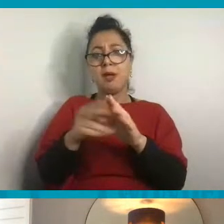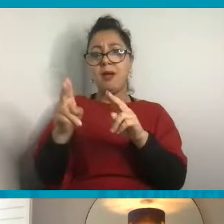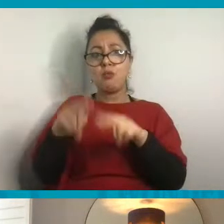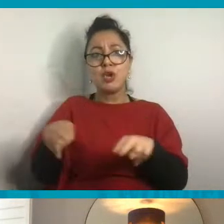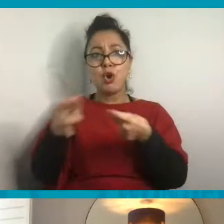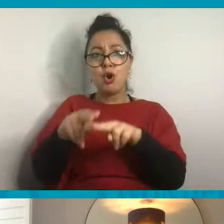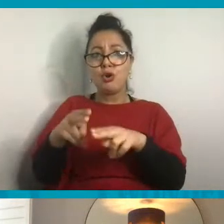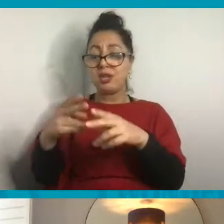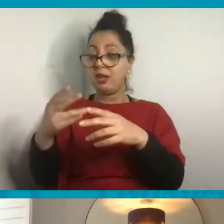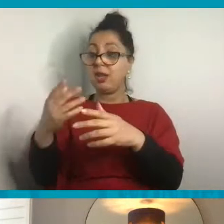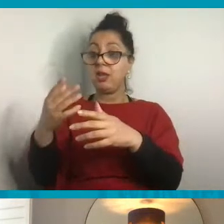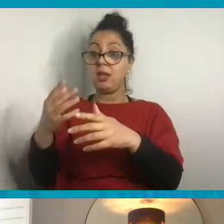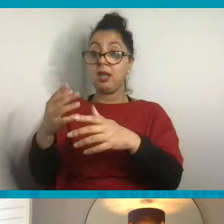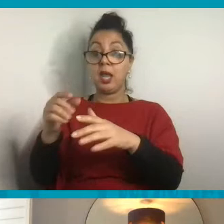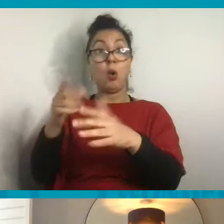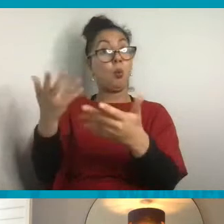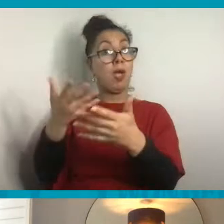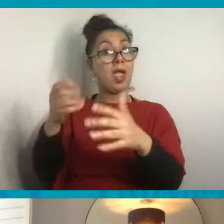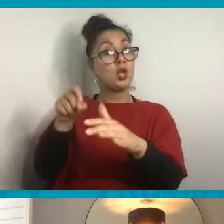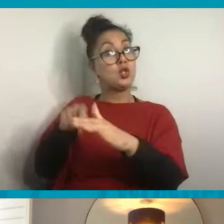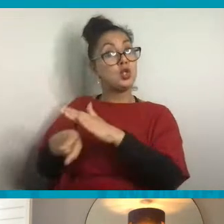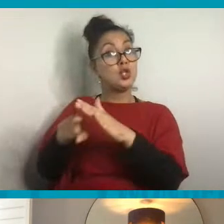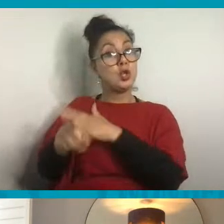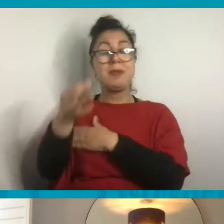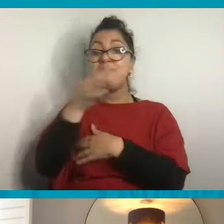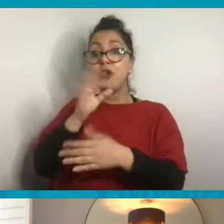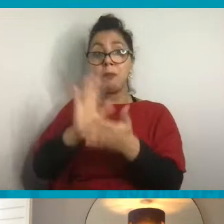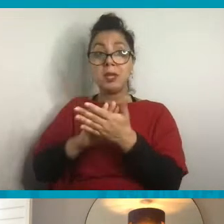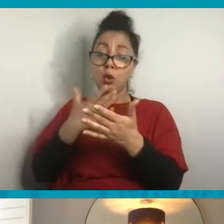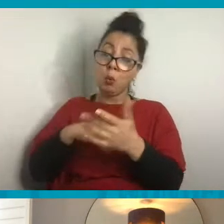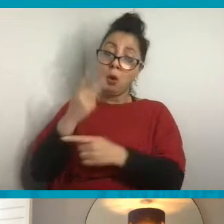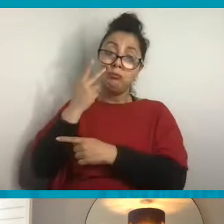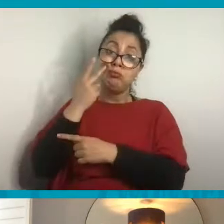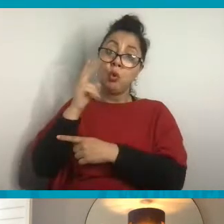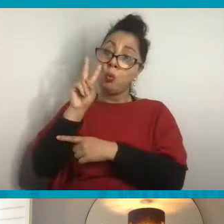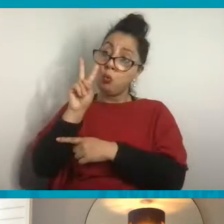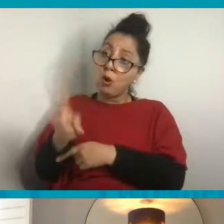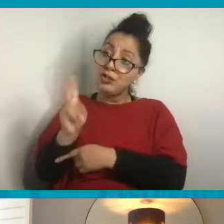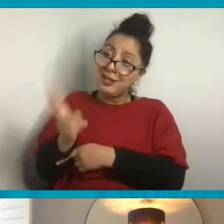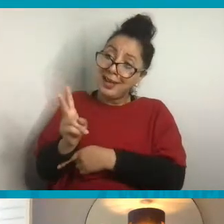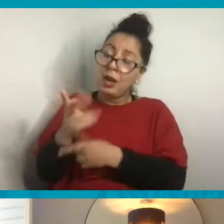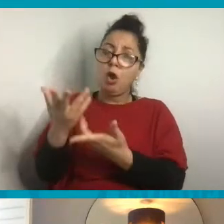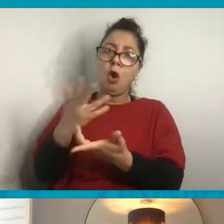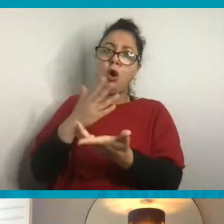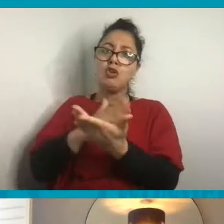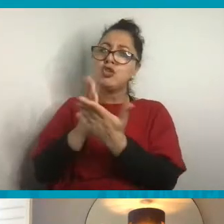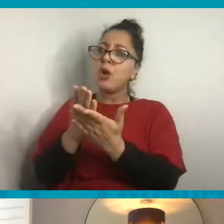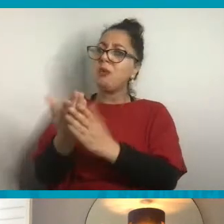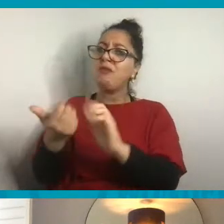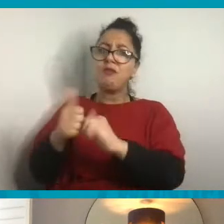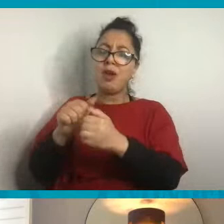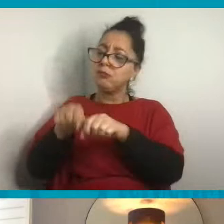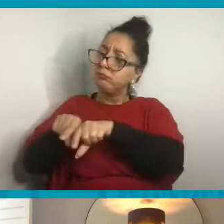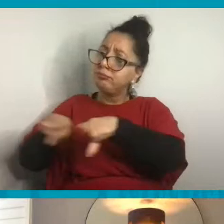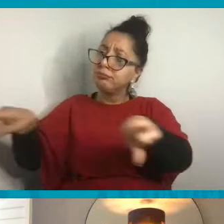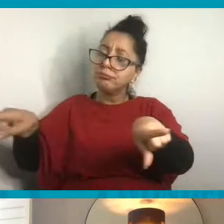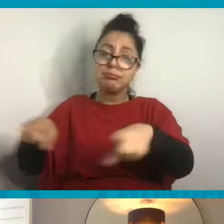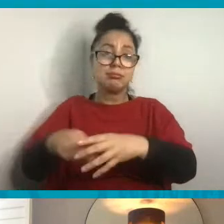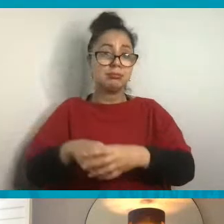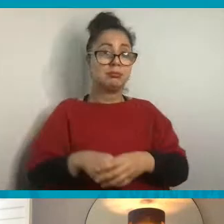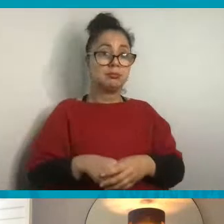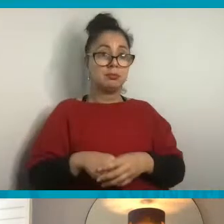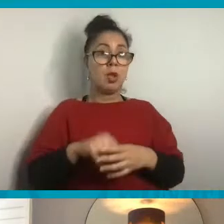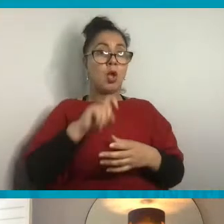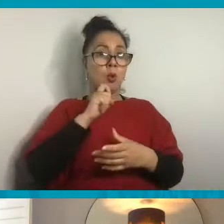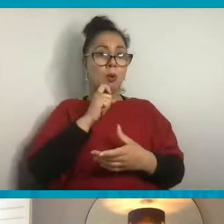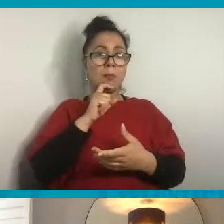on YouTube in a few minutes, if you want to rewatch it or to share with your friends. We're going to be posting a